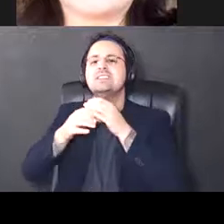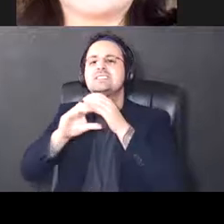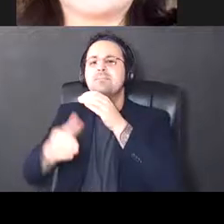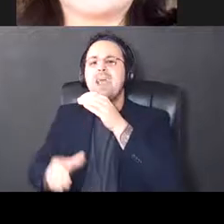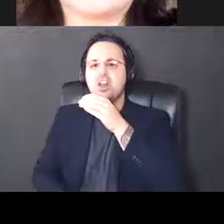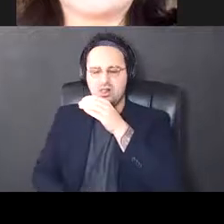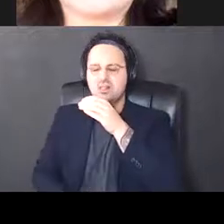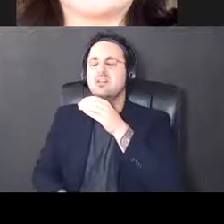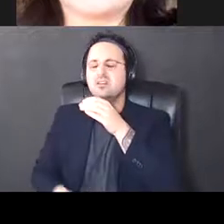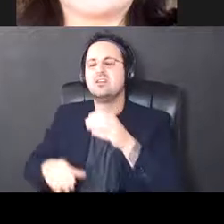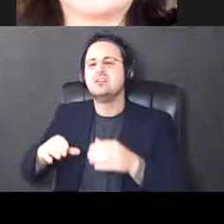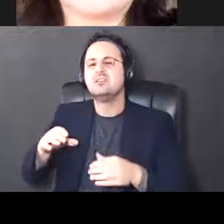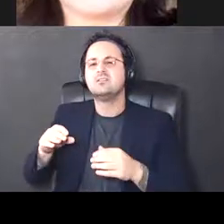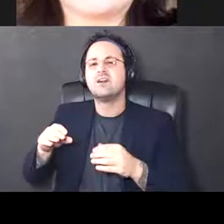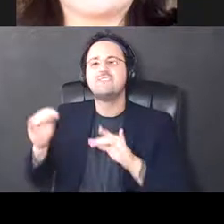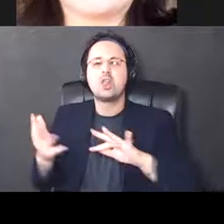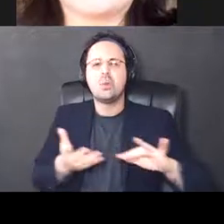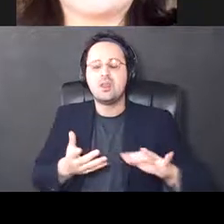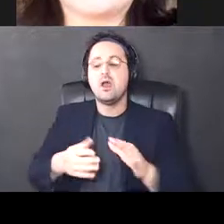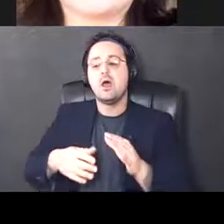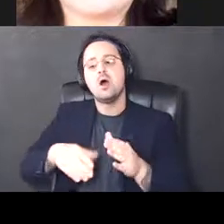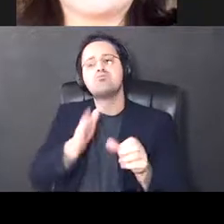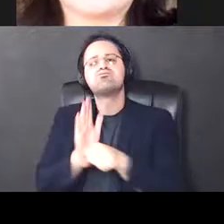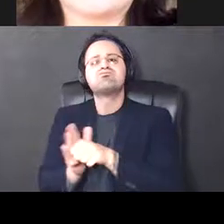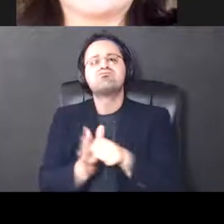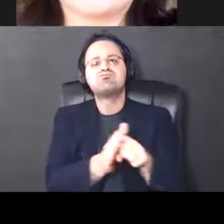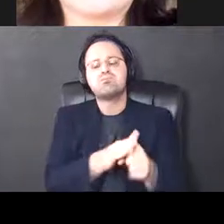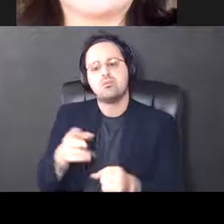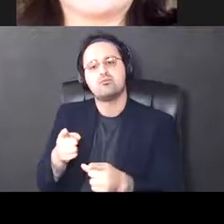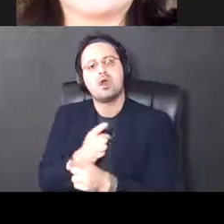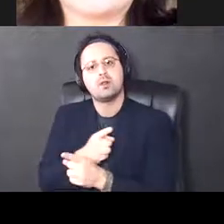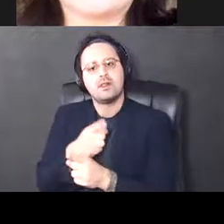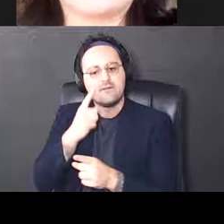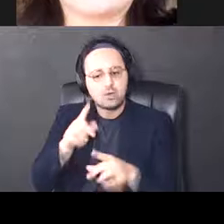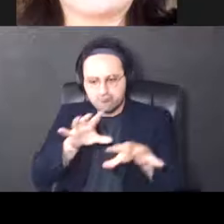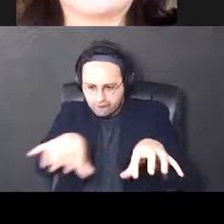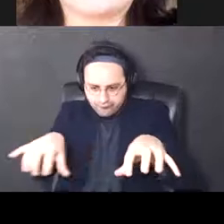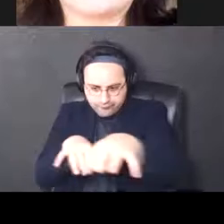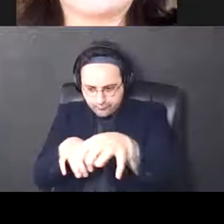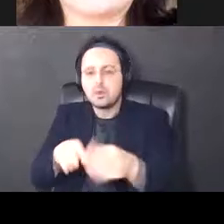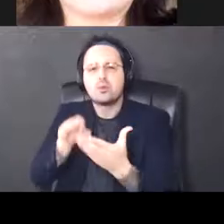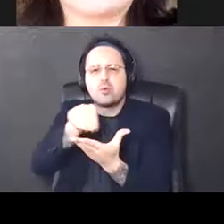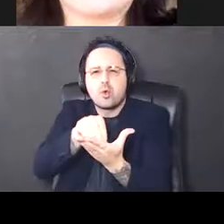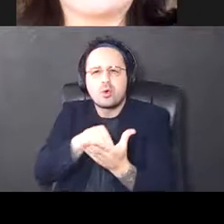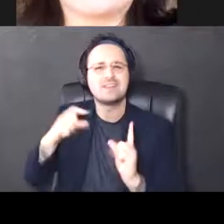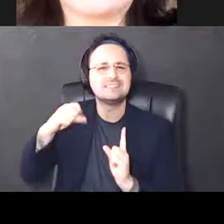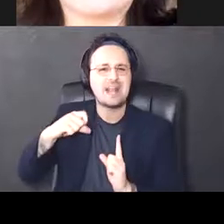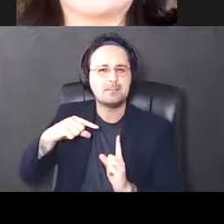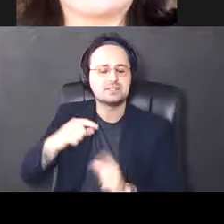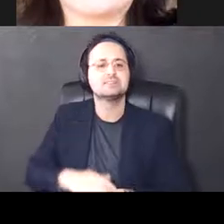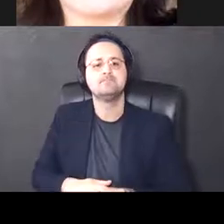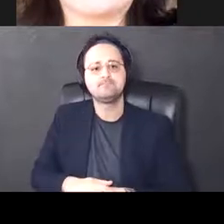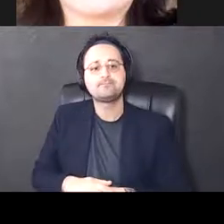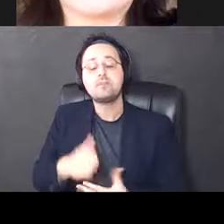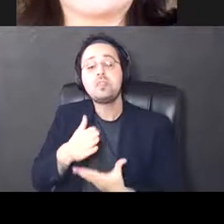and slice it in the proper orientation to be able to record the synaptic circuit. And so the part of the